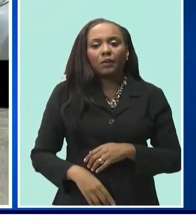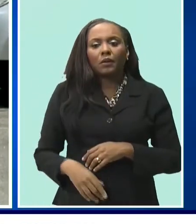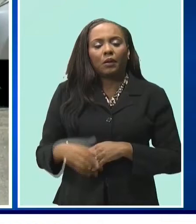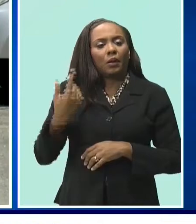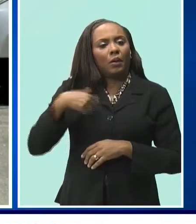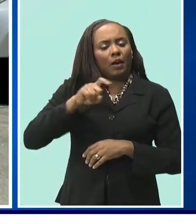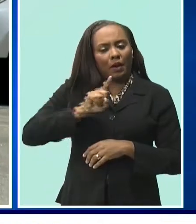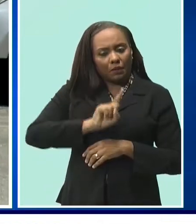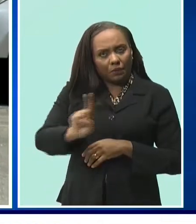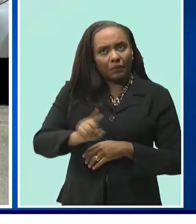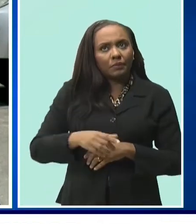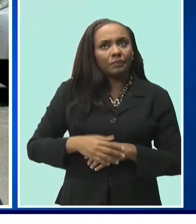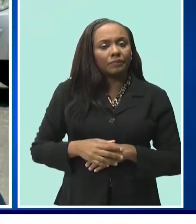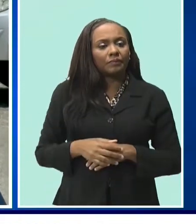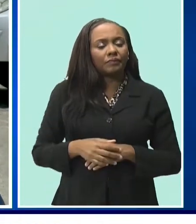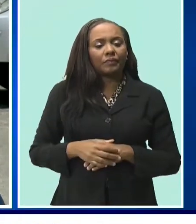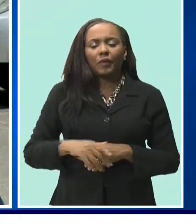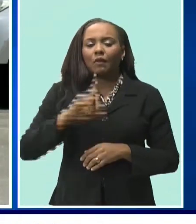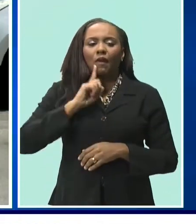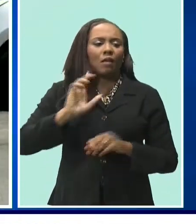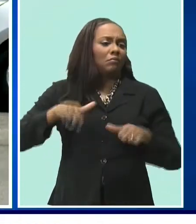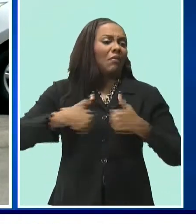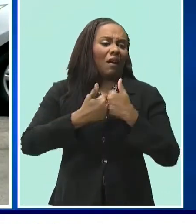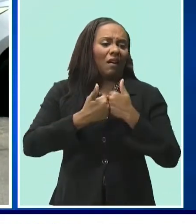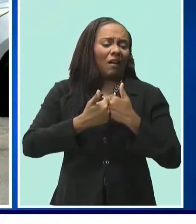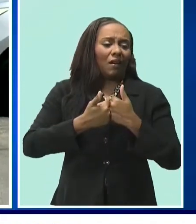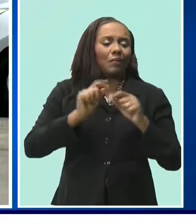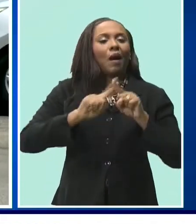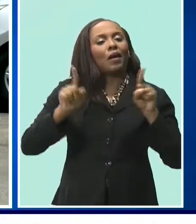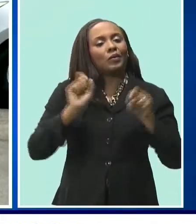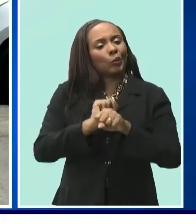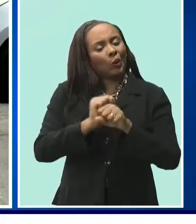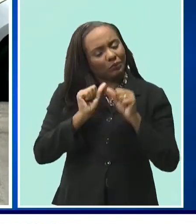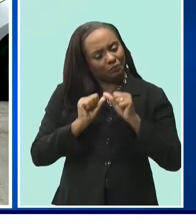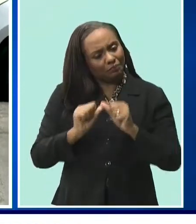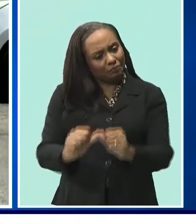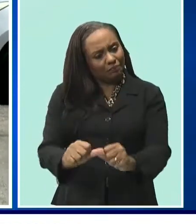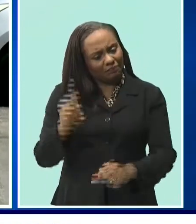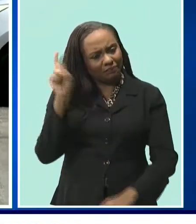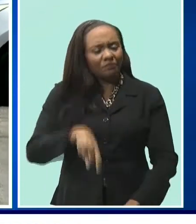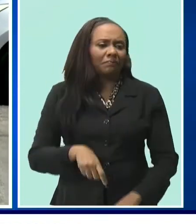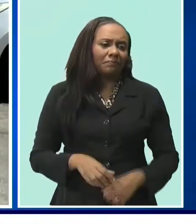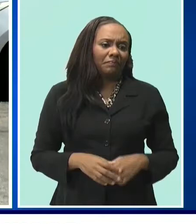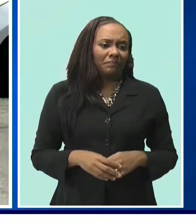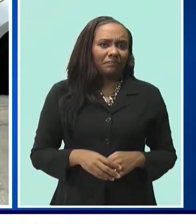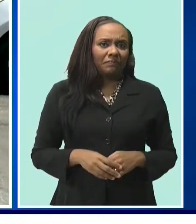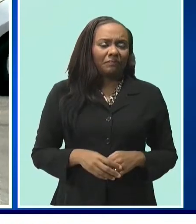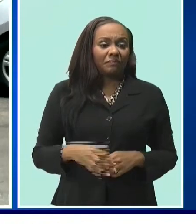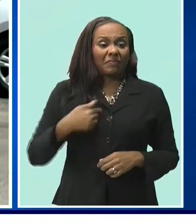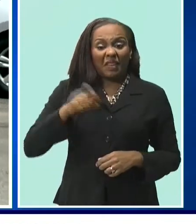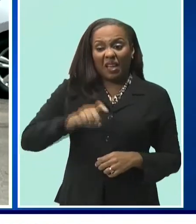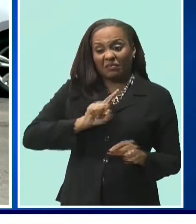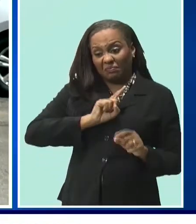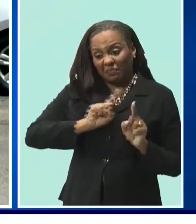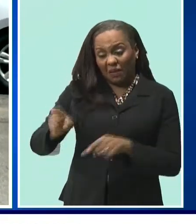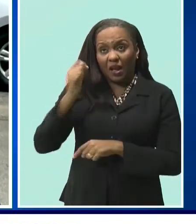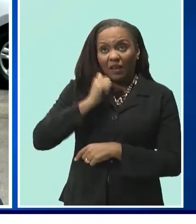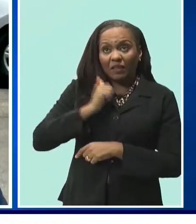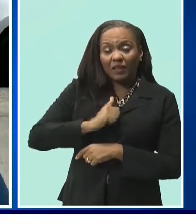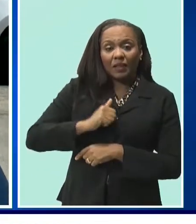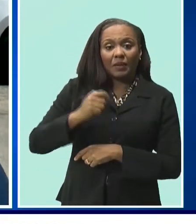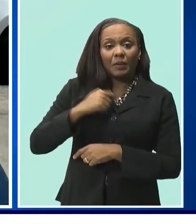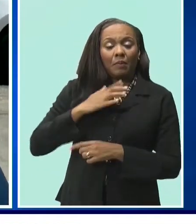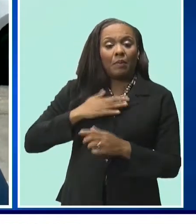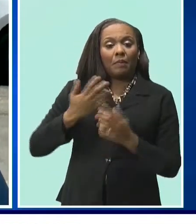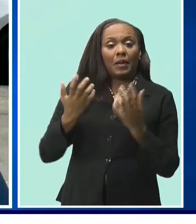out there. So, yeah, it's been challenging, but we're getting the work done. Have to. I have to go there every day along with my buddy, Patrick.